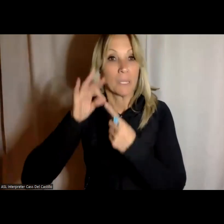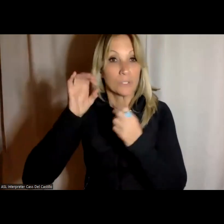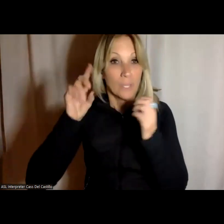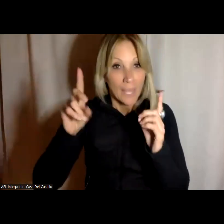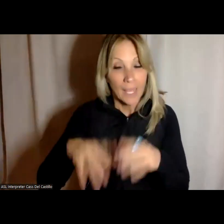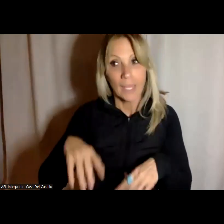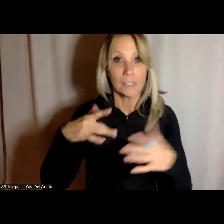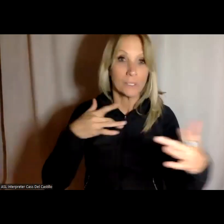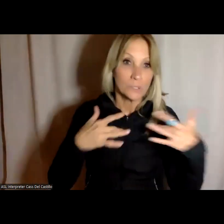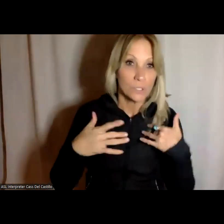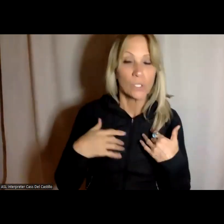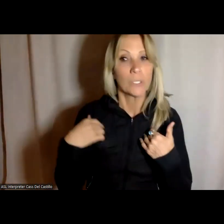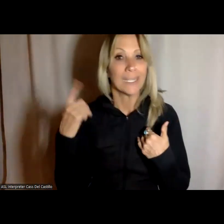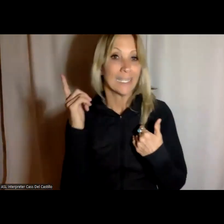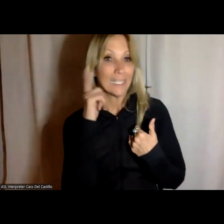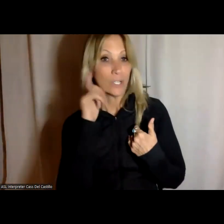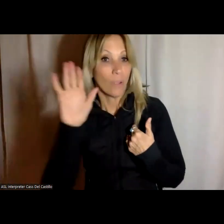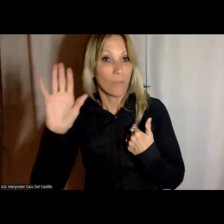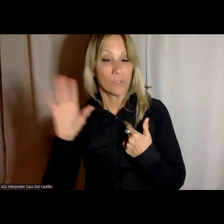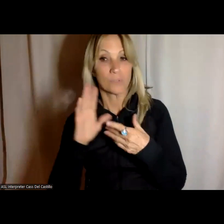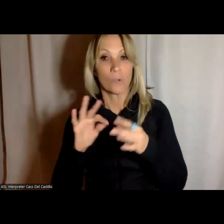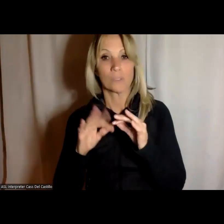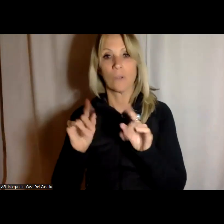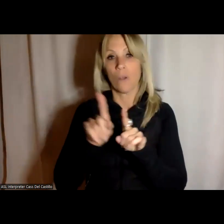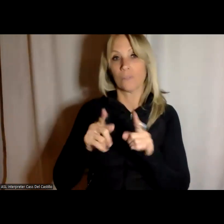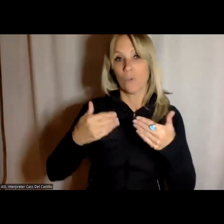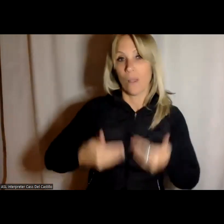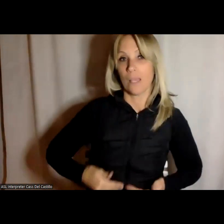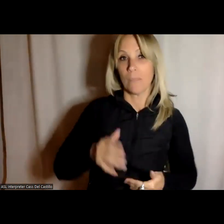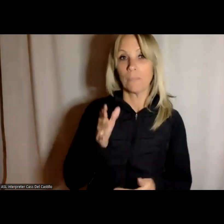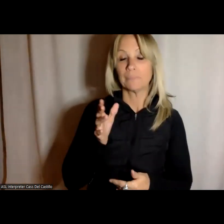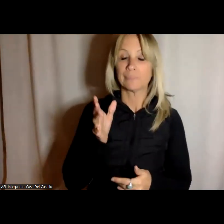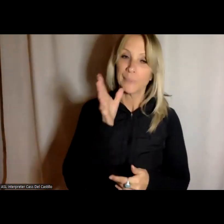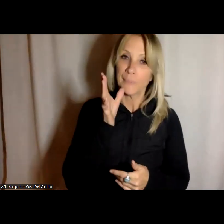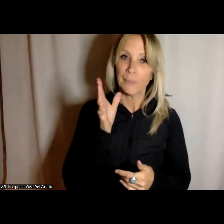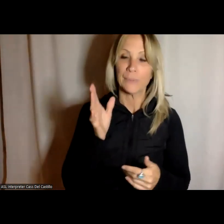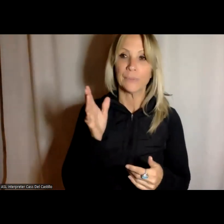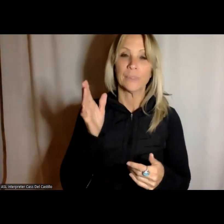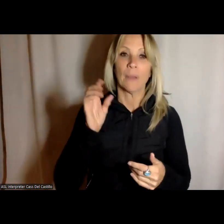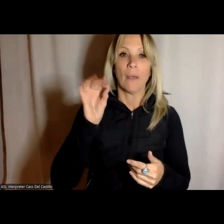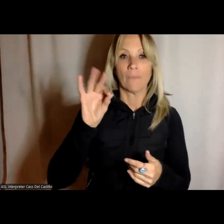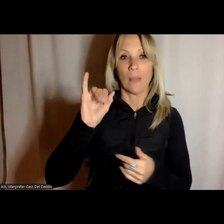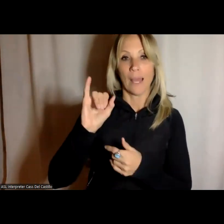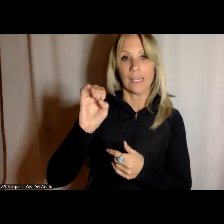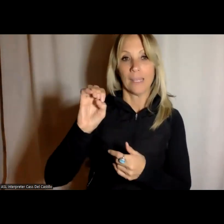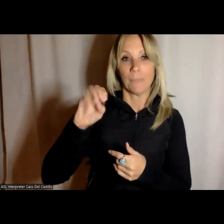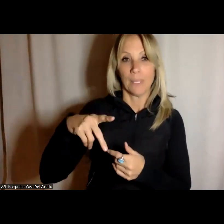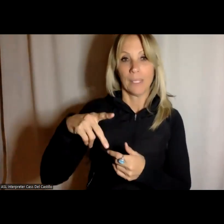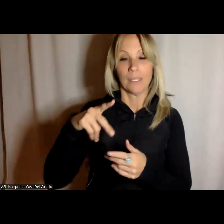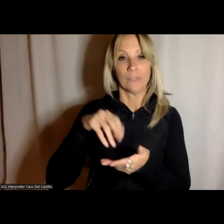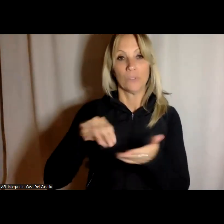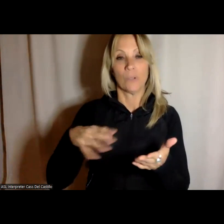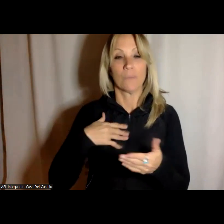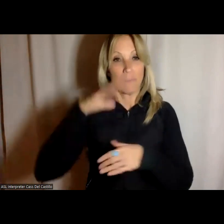sharing their hearing their stories i'm also the parent myself of a um iep student my son nate is